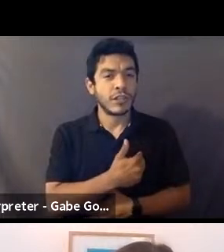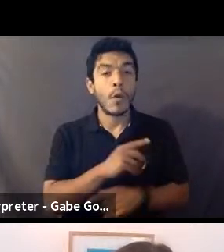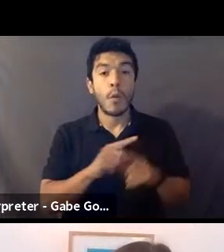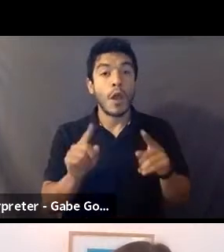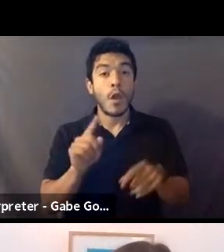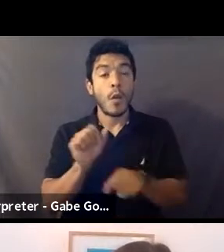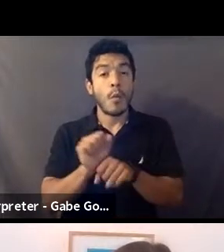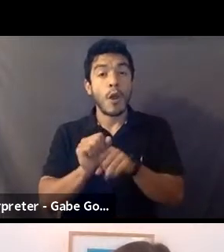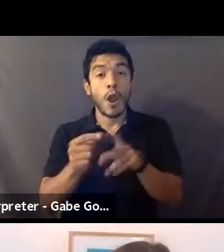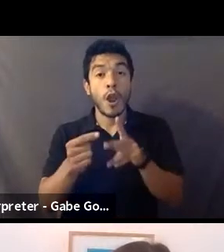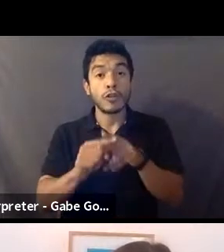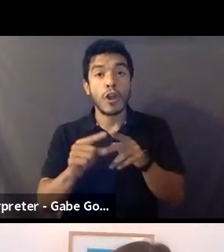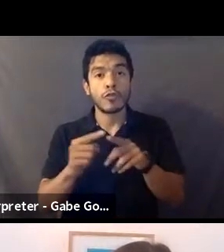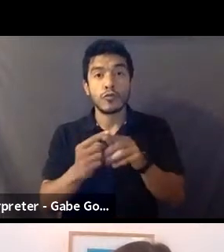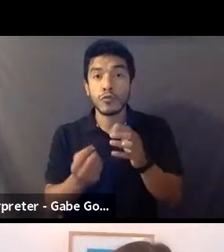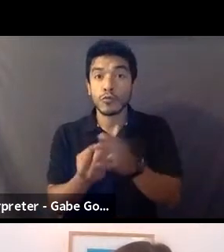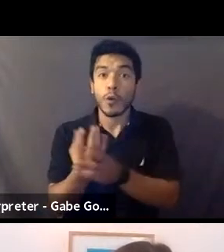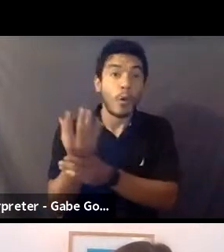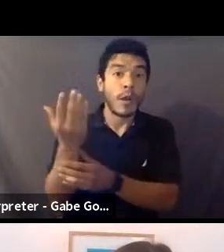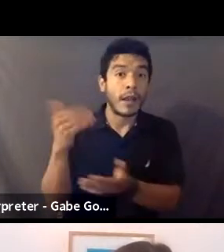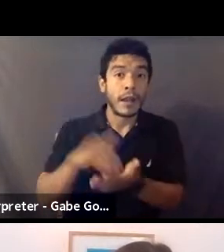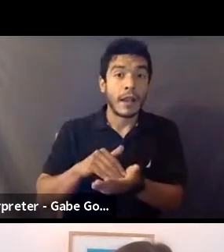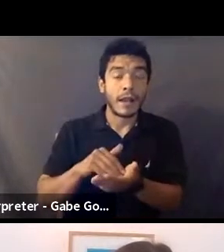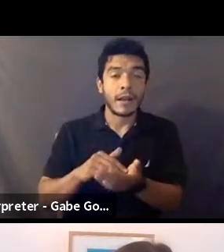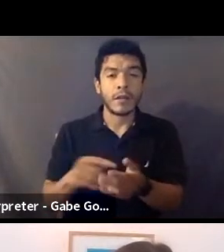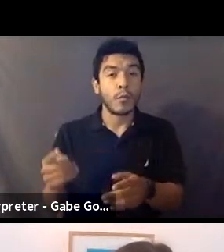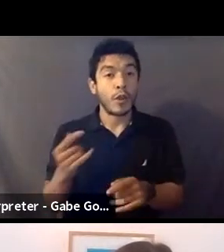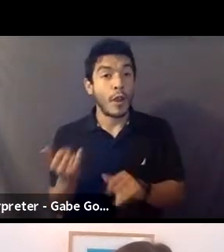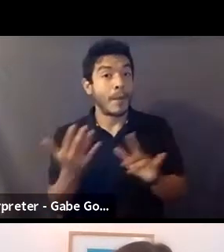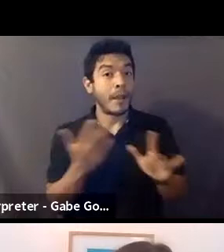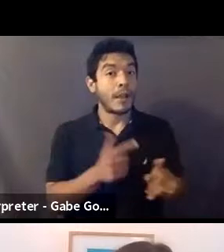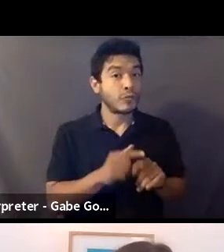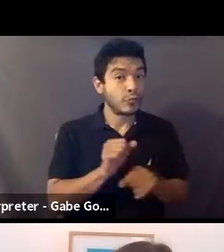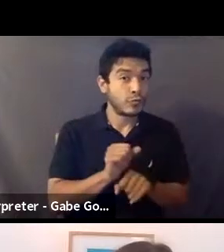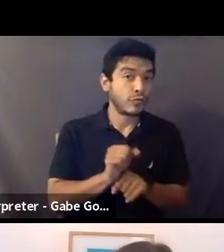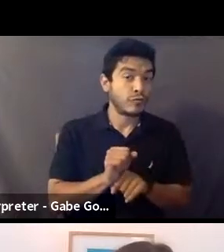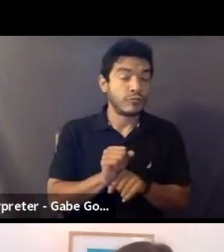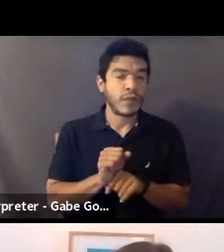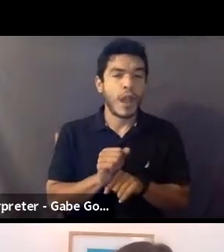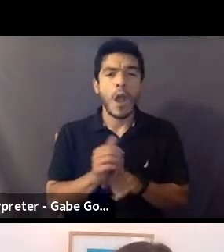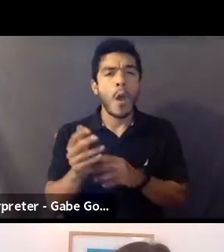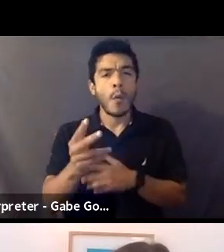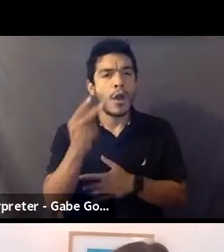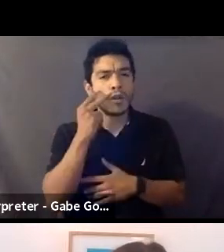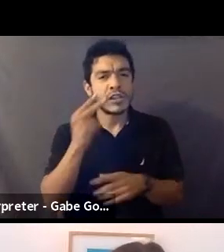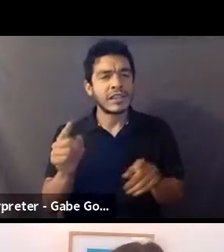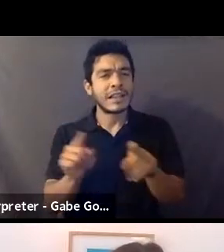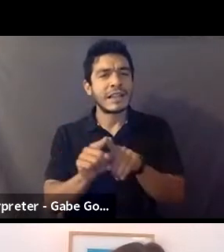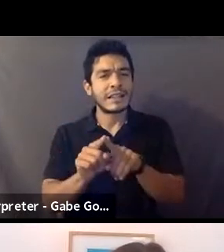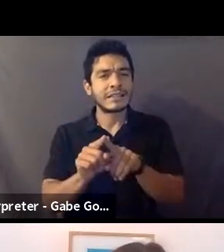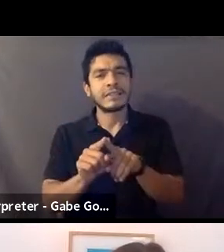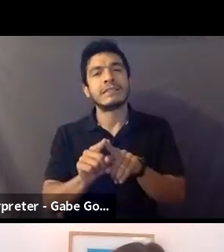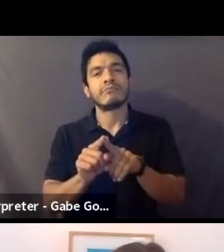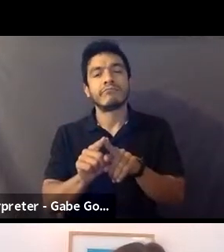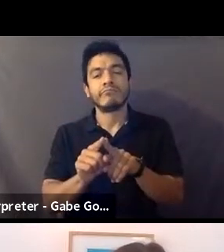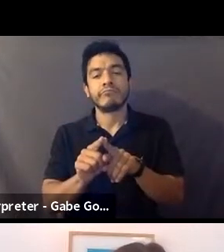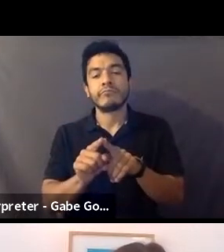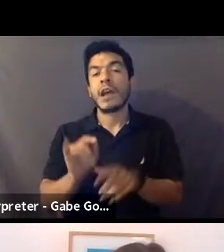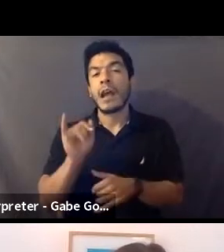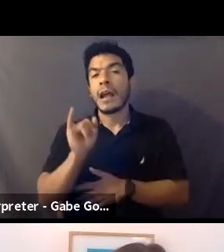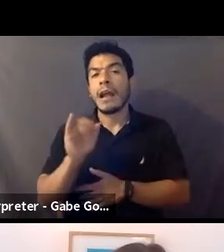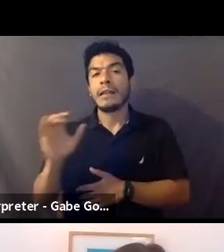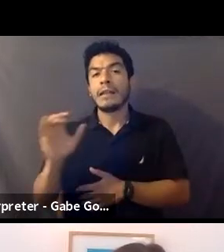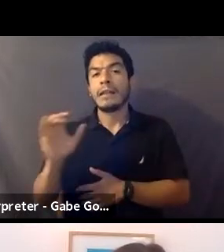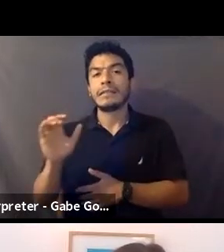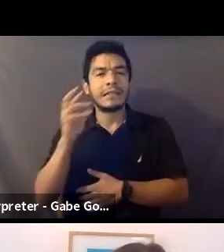starting to grow again. I mean, we're, you know, we're coming back to work and what are you seeing as intimacy coordinators since we've had this year, that's been a